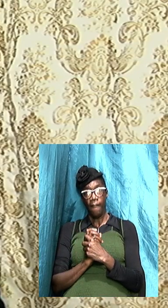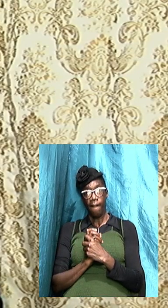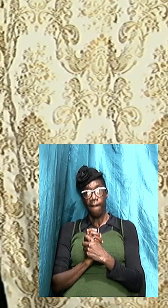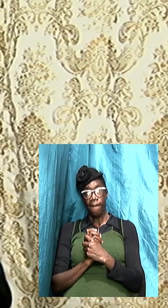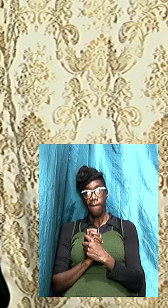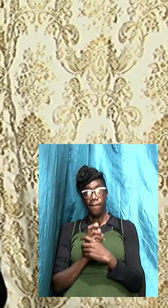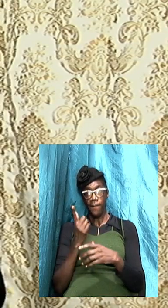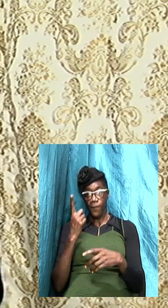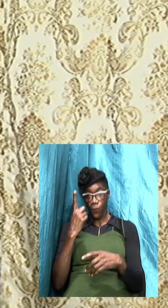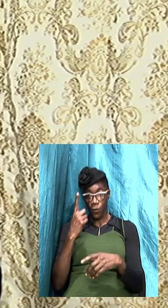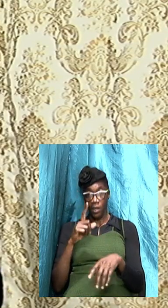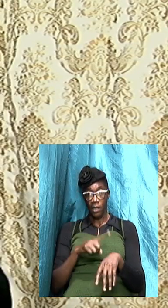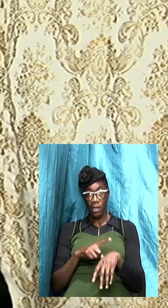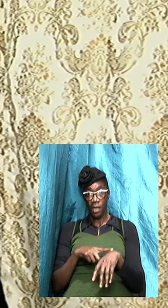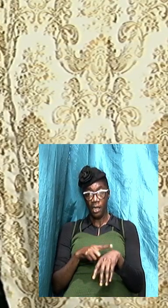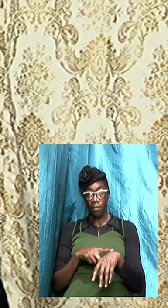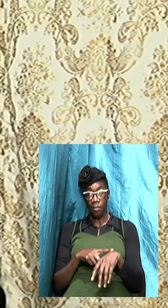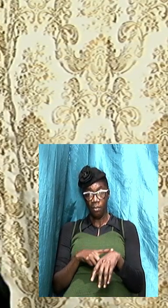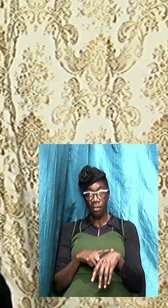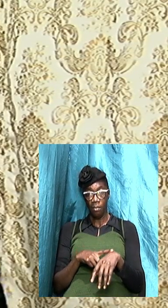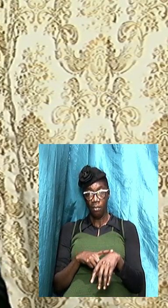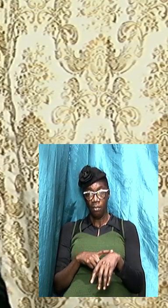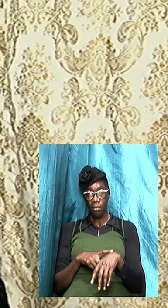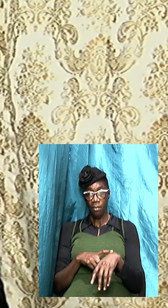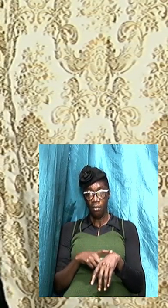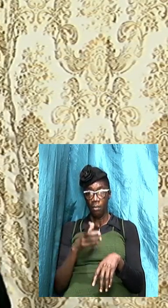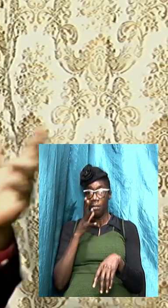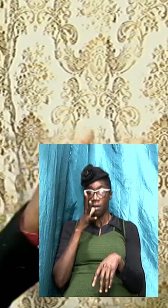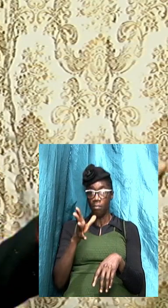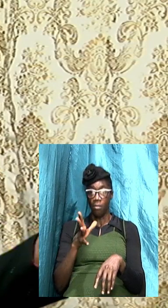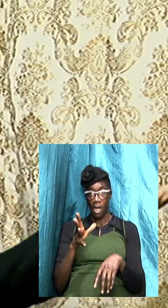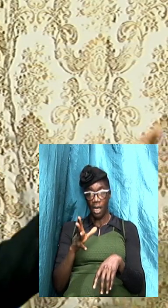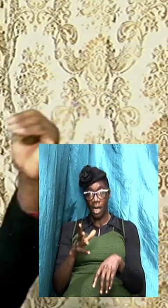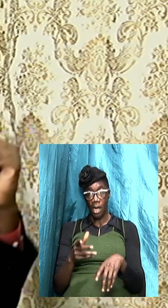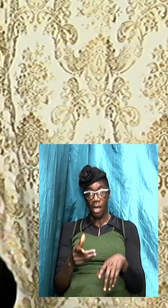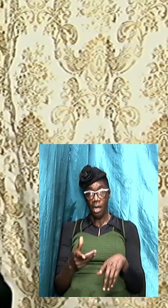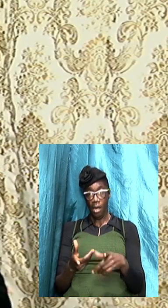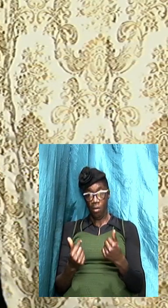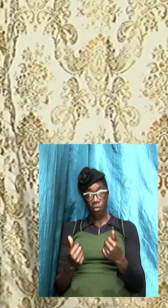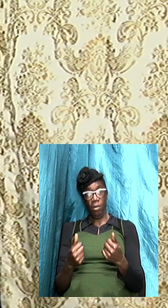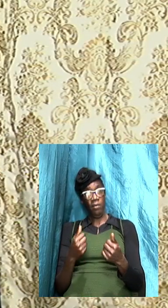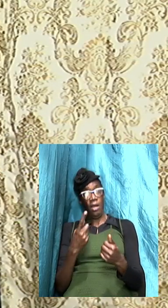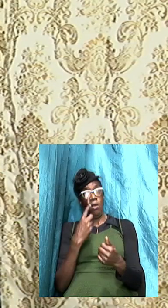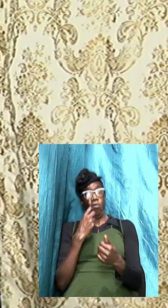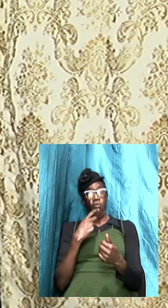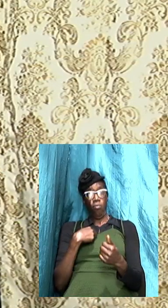one of the time i think his mother came and him bridging and him said who is my mother who is my bridging